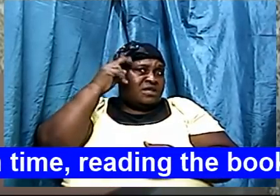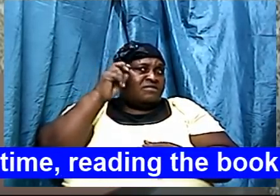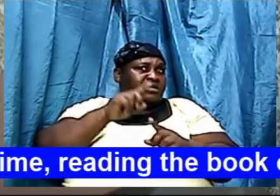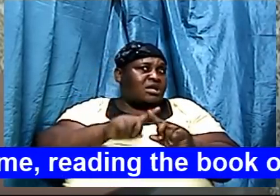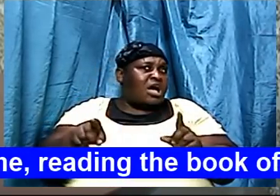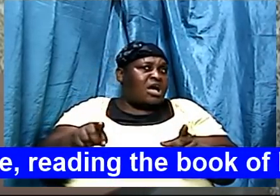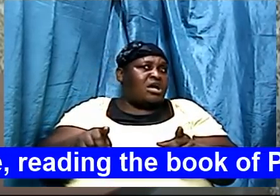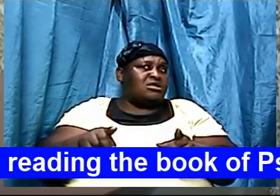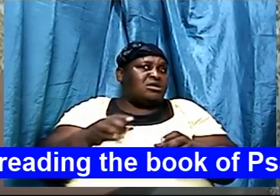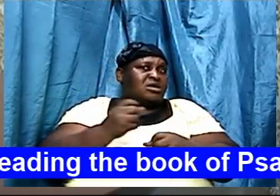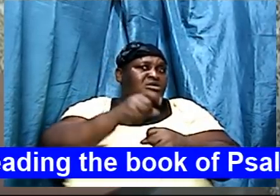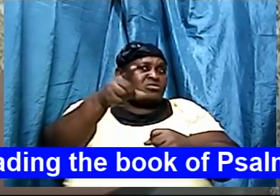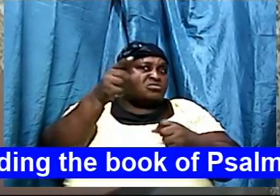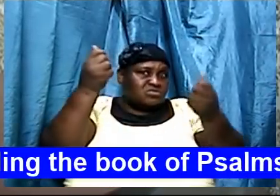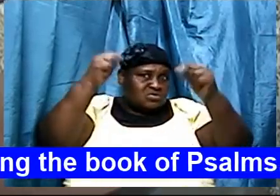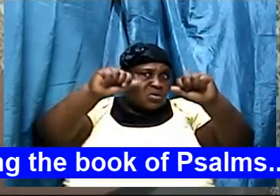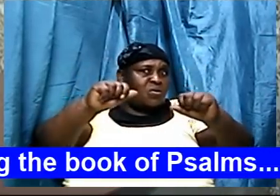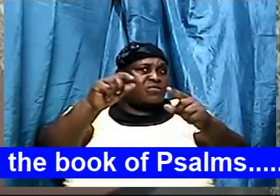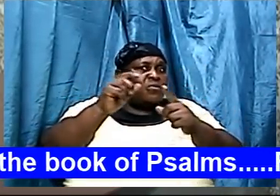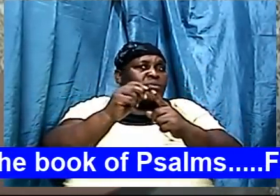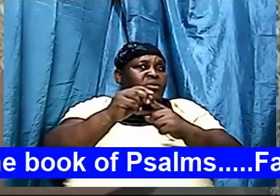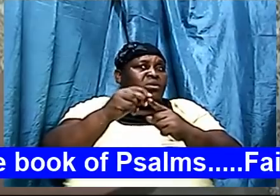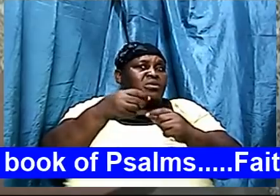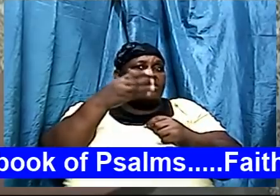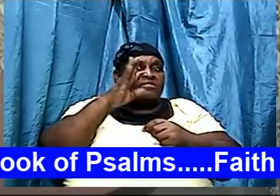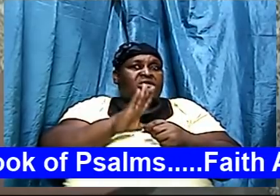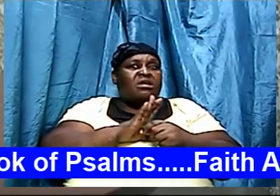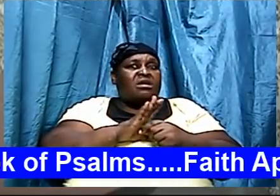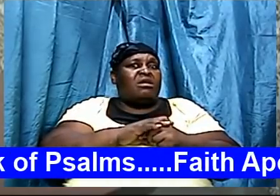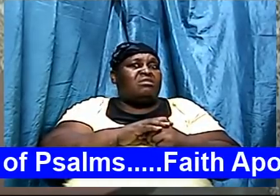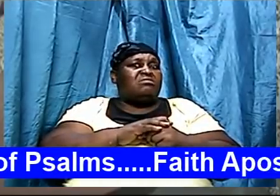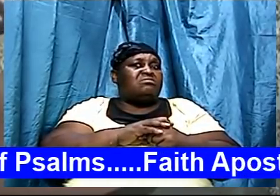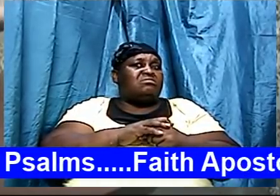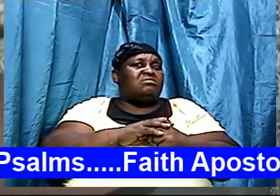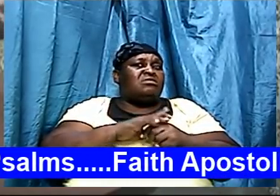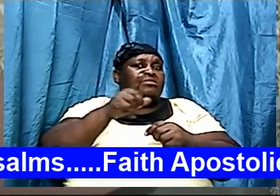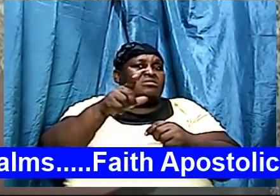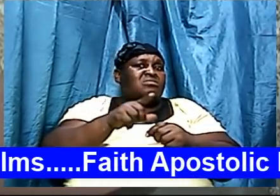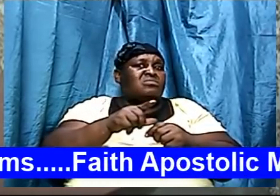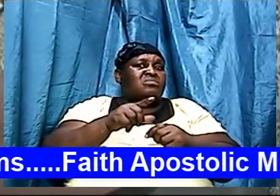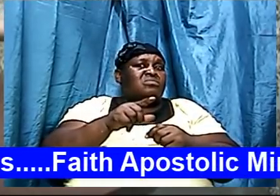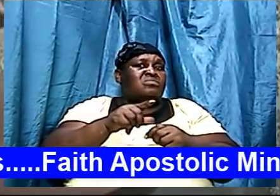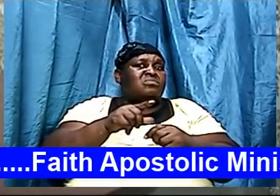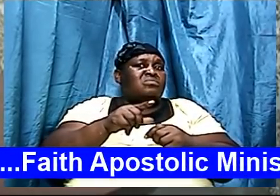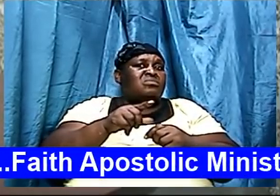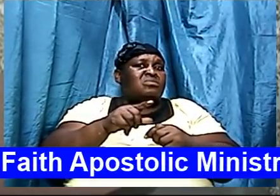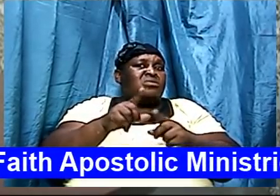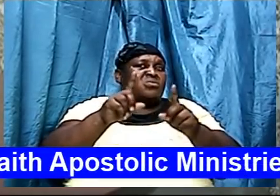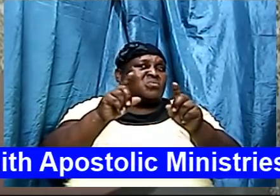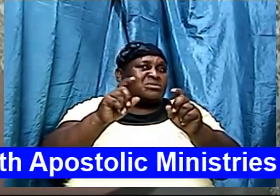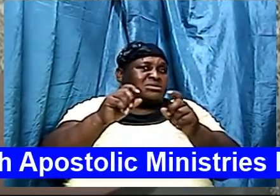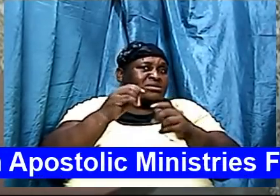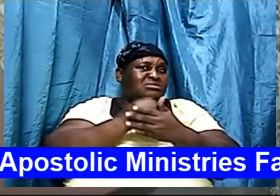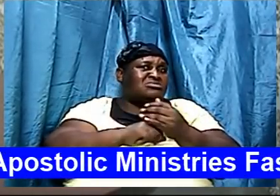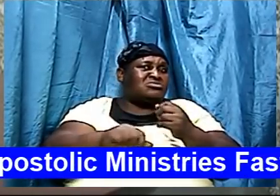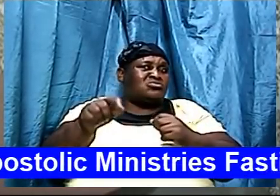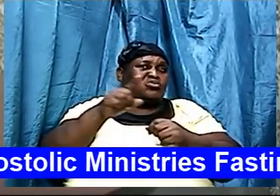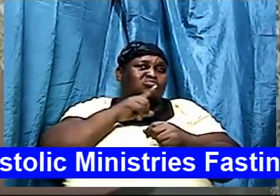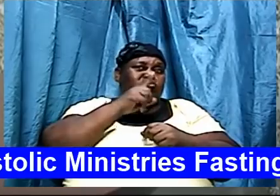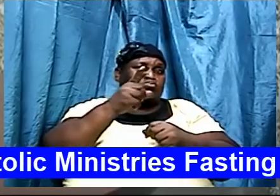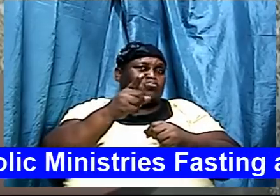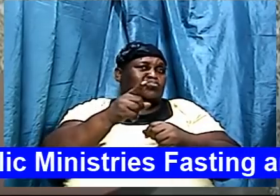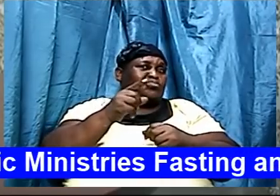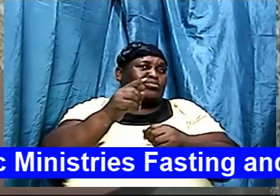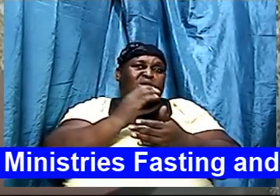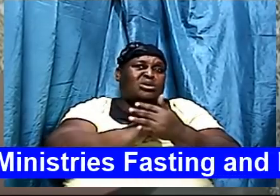he wants to to distort the word of God which is some of it is true and some of it is not true but don't make the